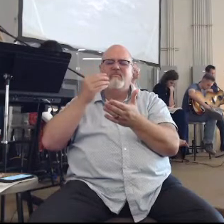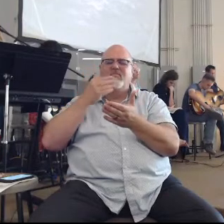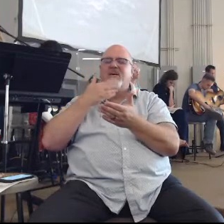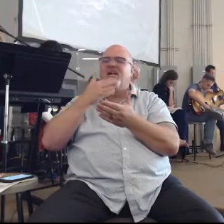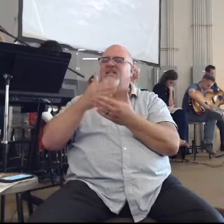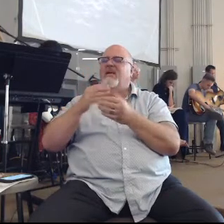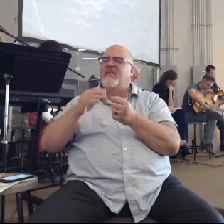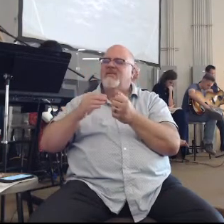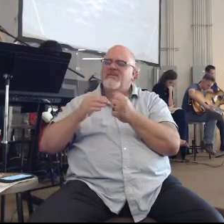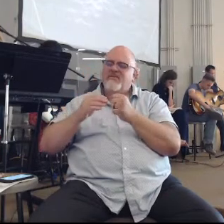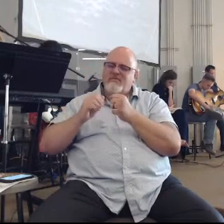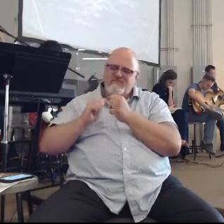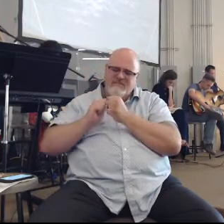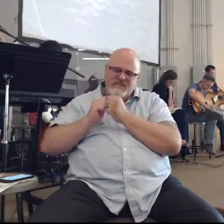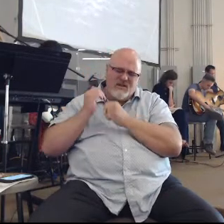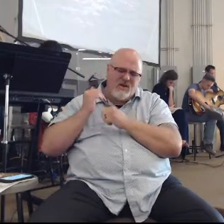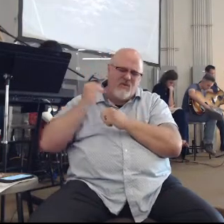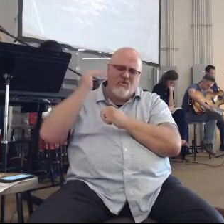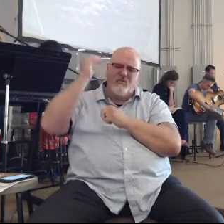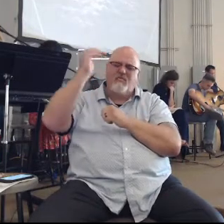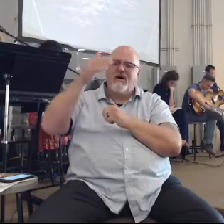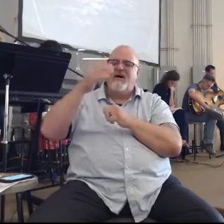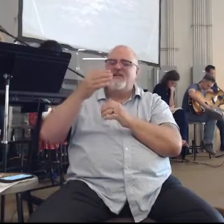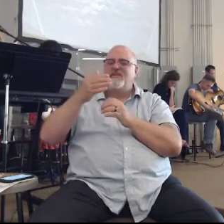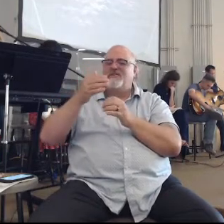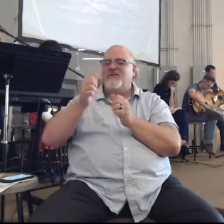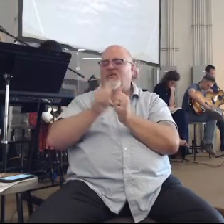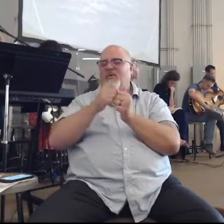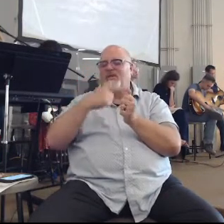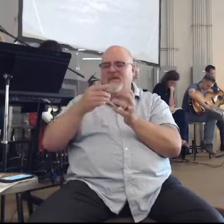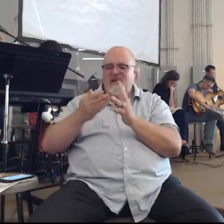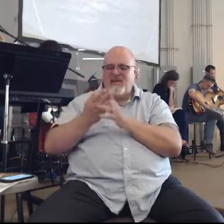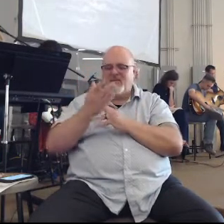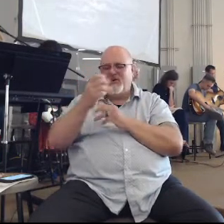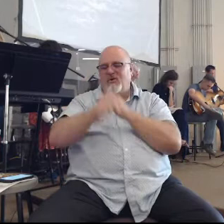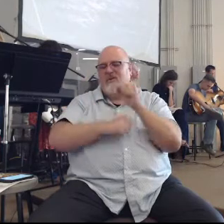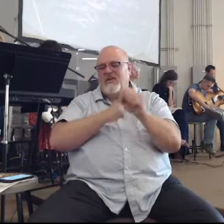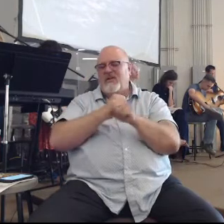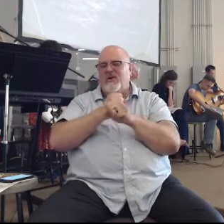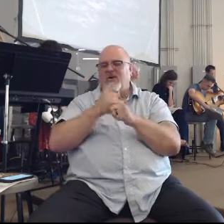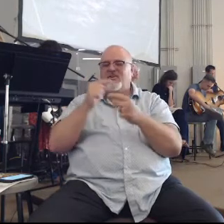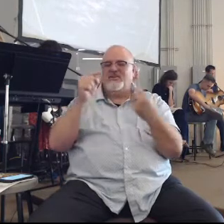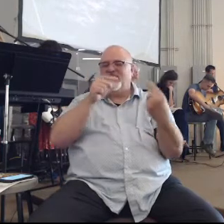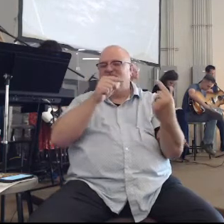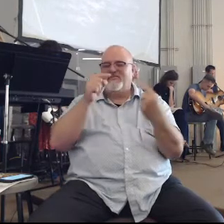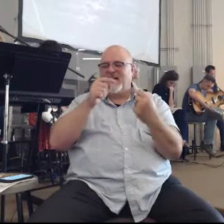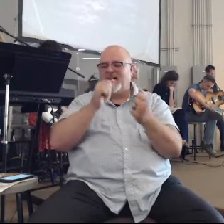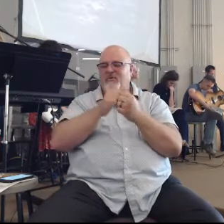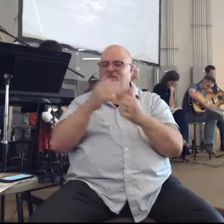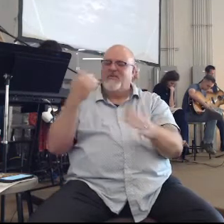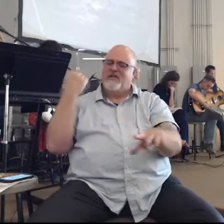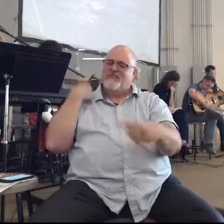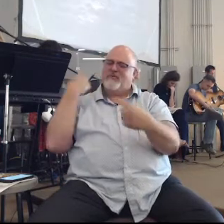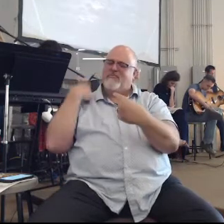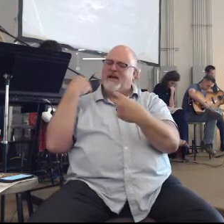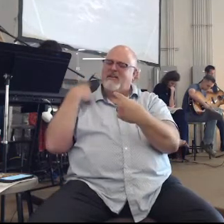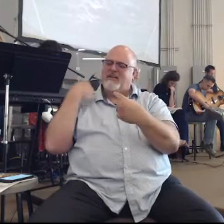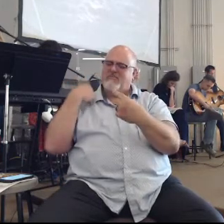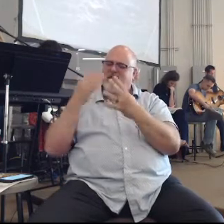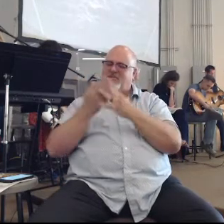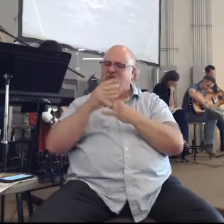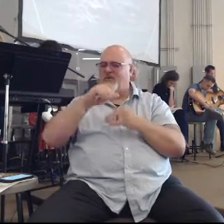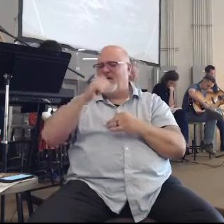for staying with me throughout the years, staying in my fight and reminding me through so many different people